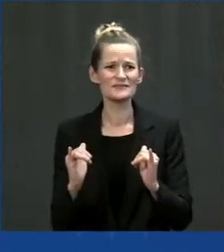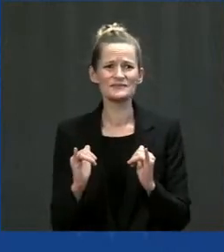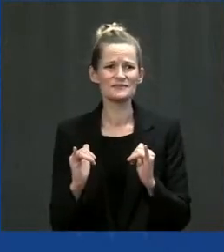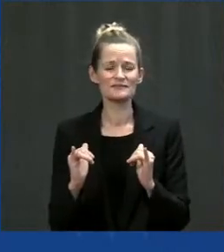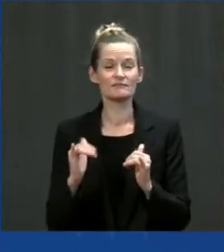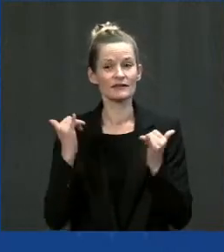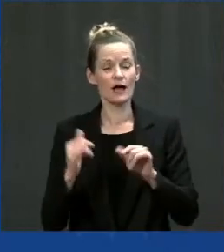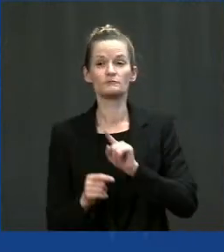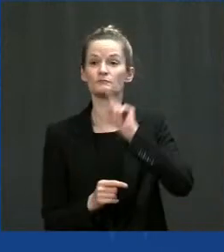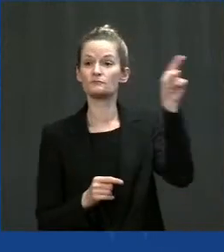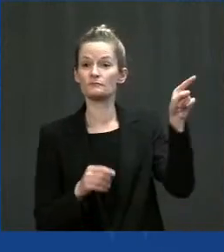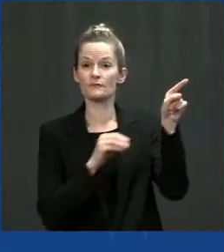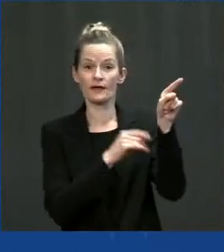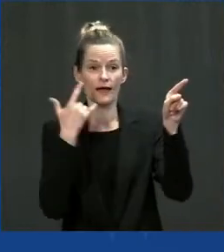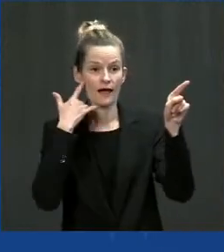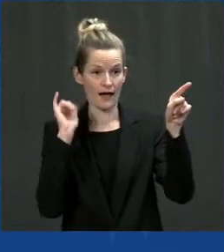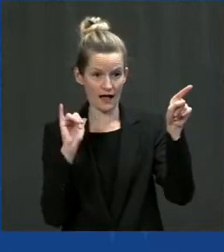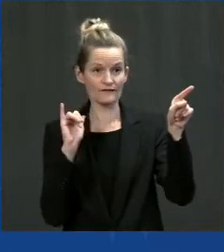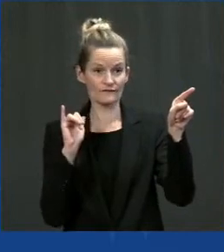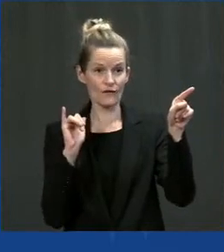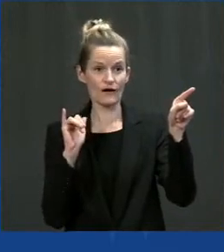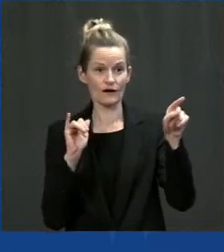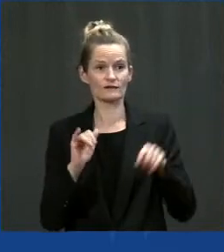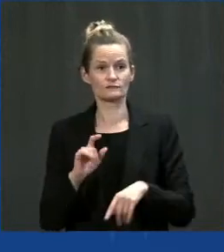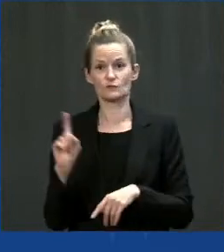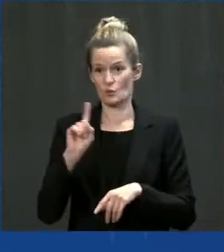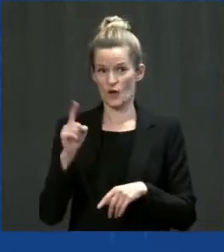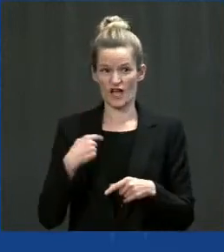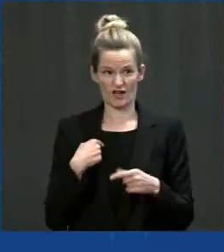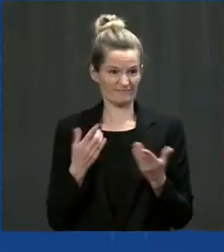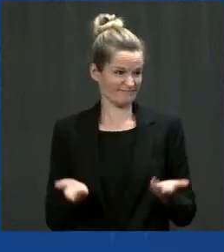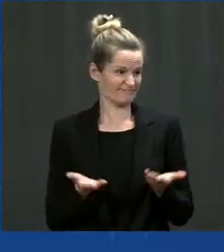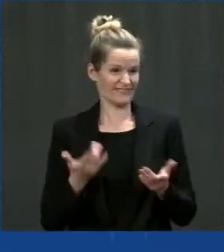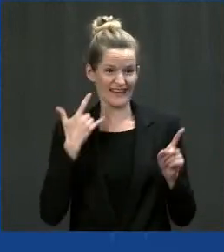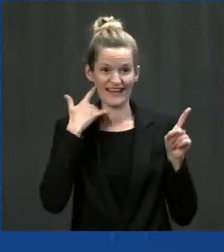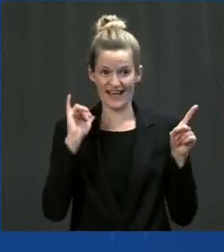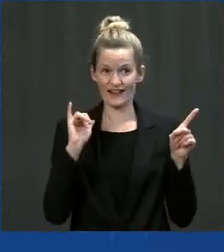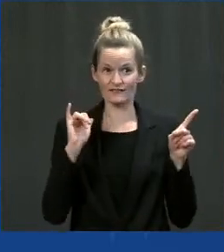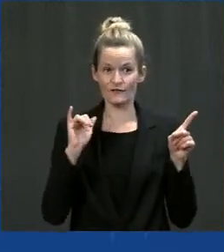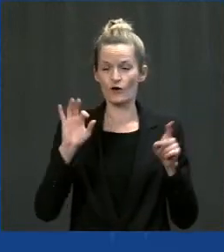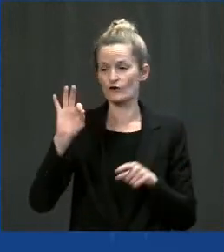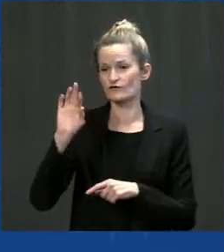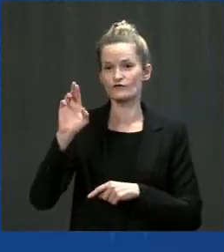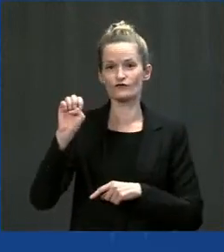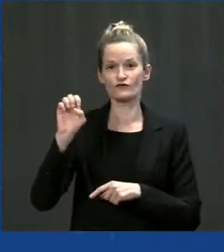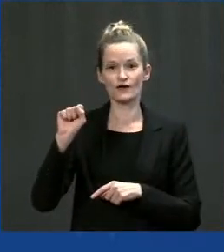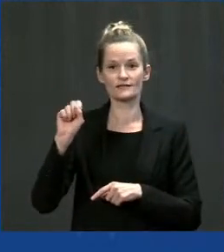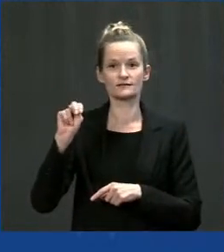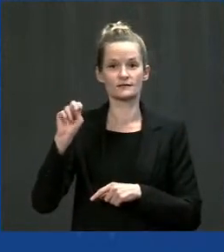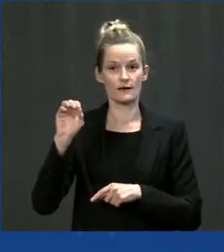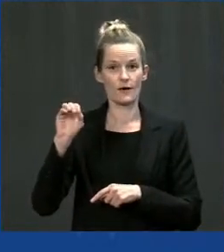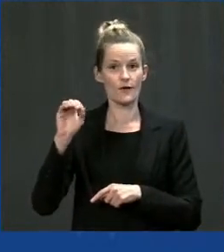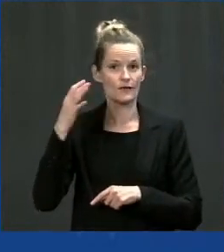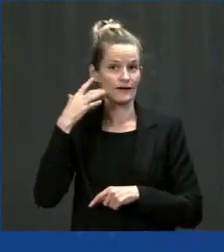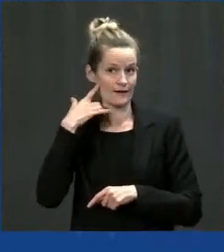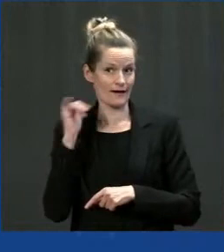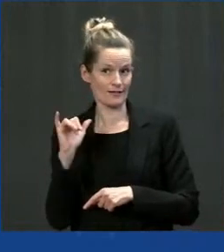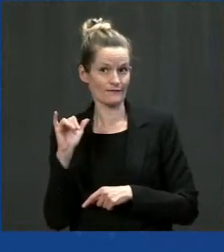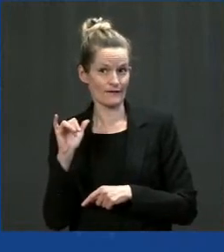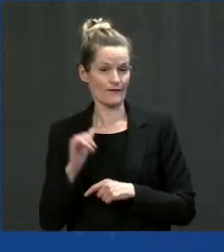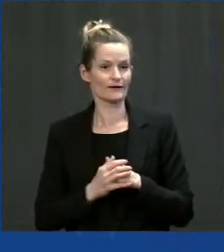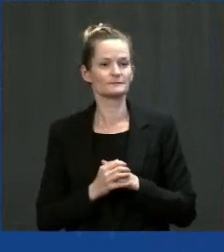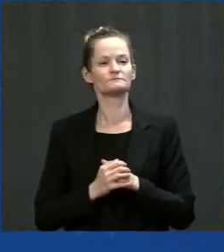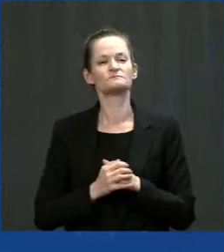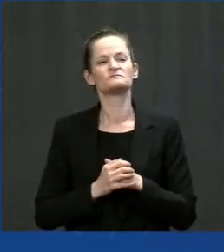Angeles, our neighbors to the south, have some of the worst air quality in the nation, which is why we're focused